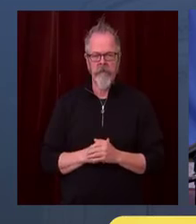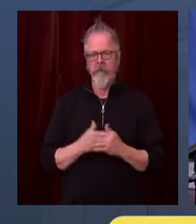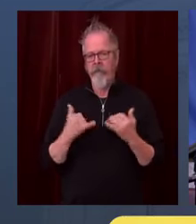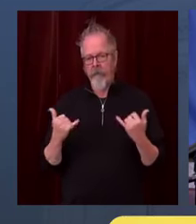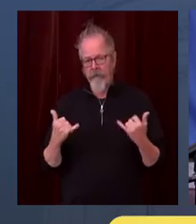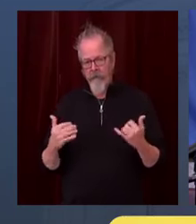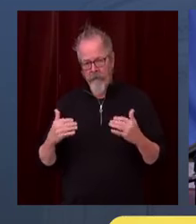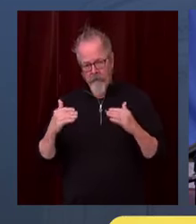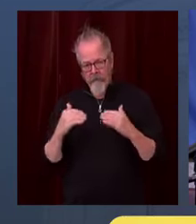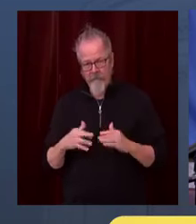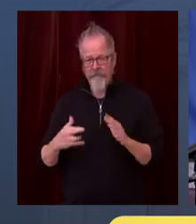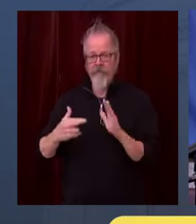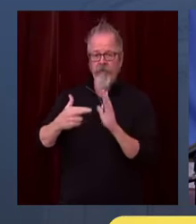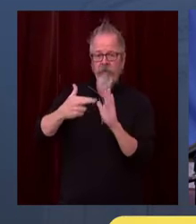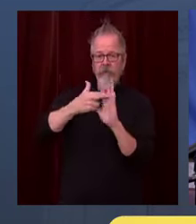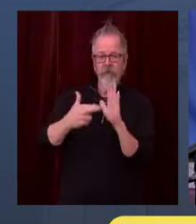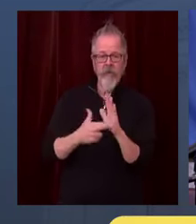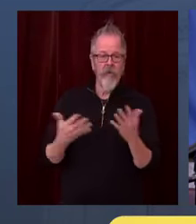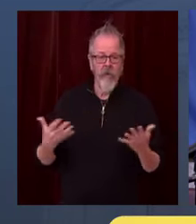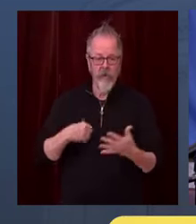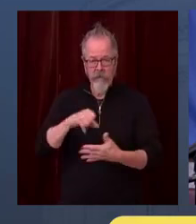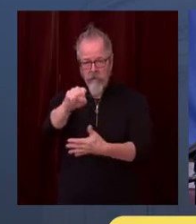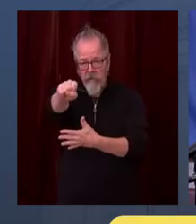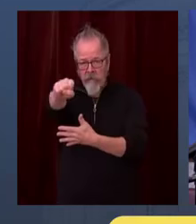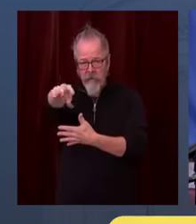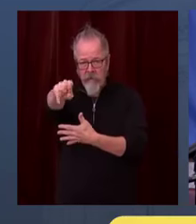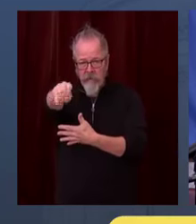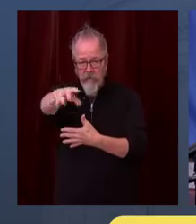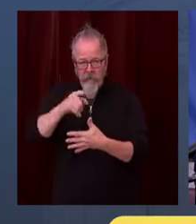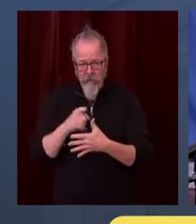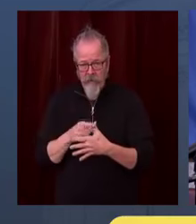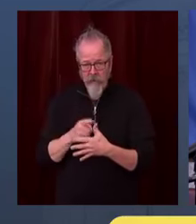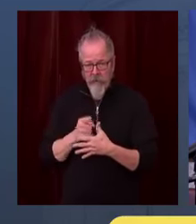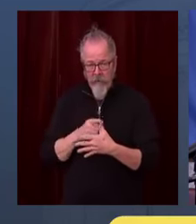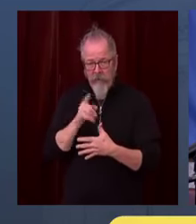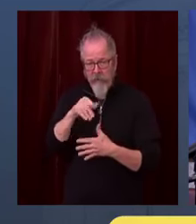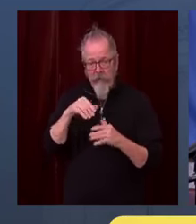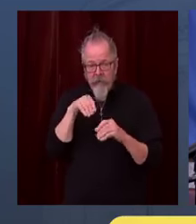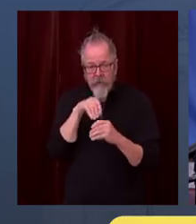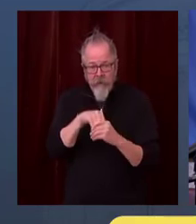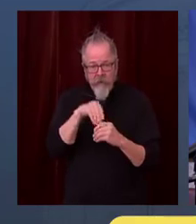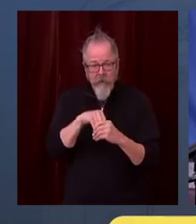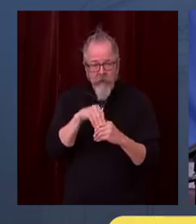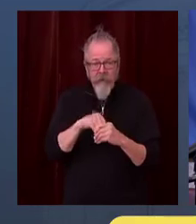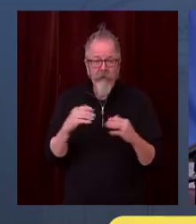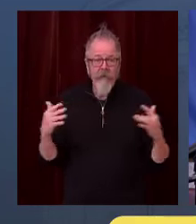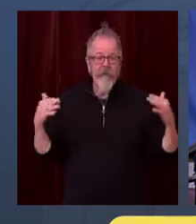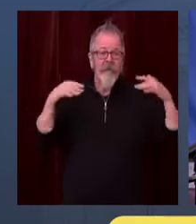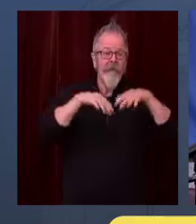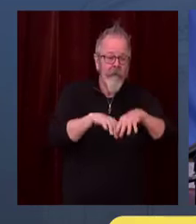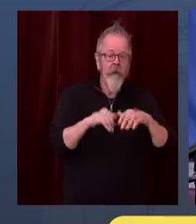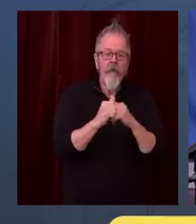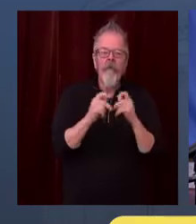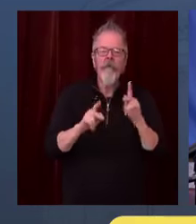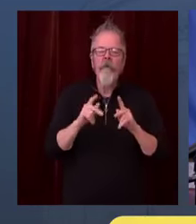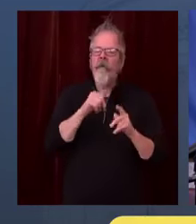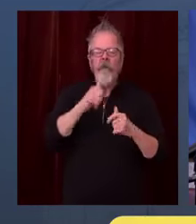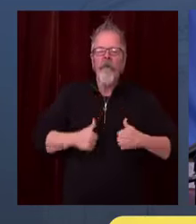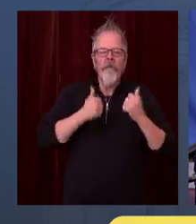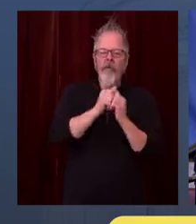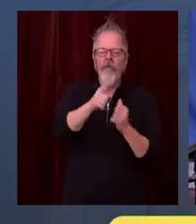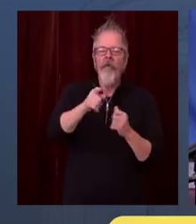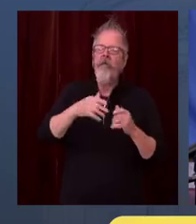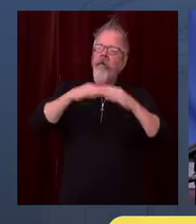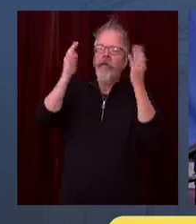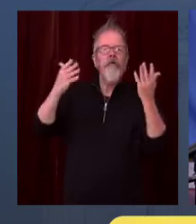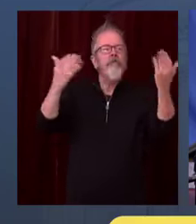days prior to the social gathering or quarantine for the seven days prior to the gathering and receive